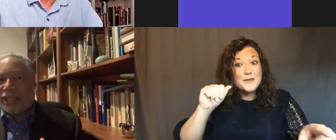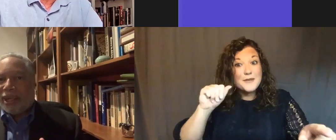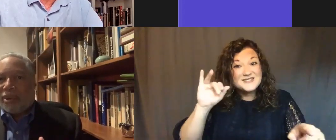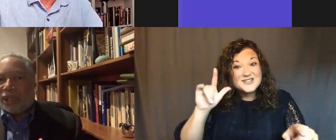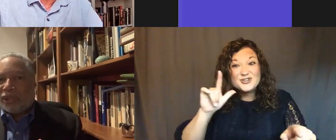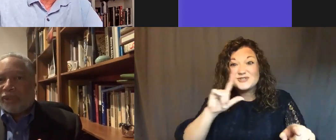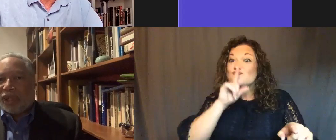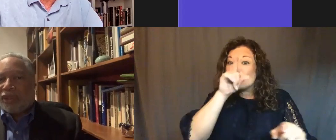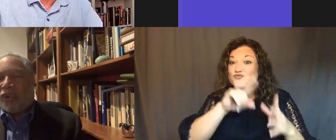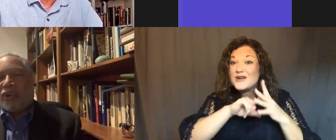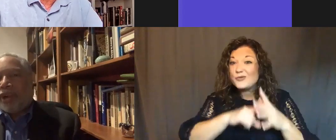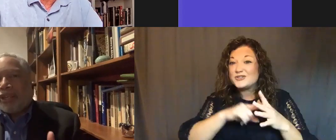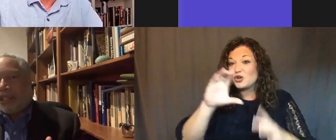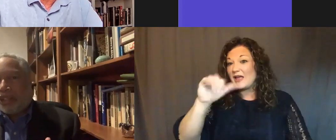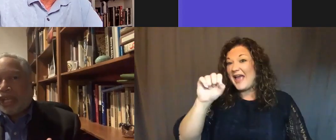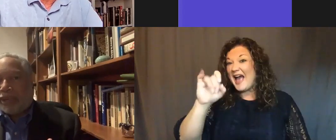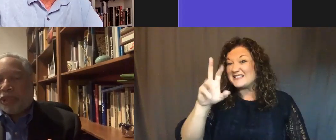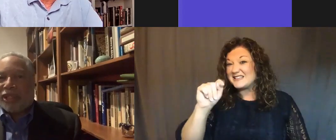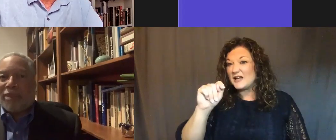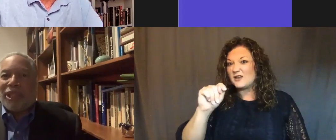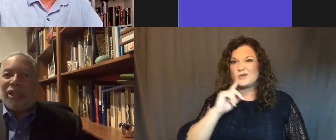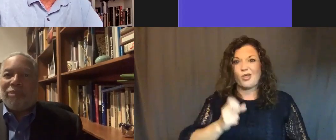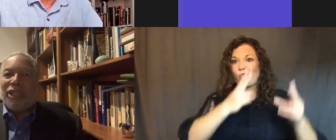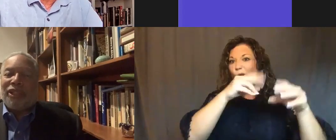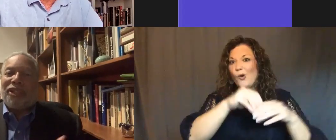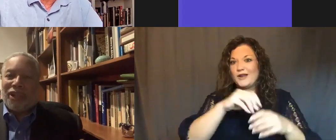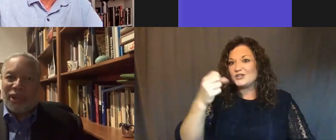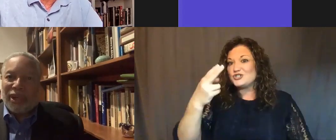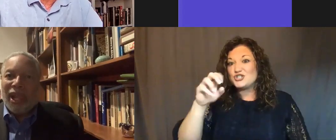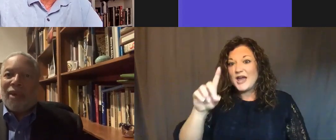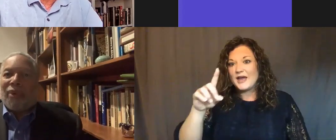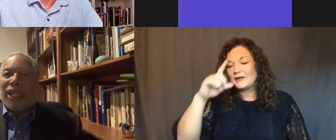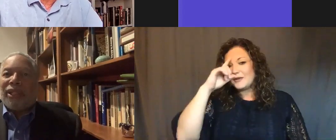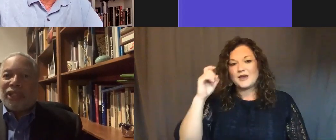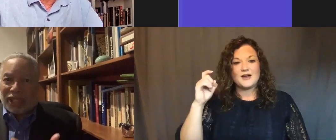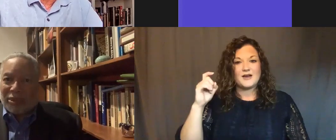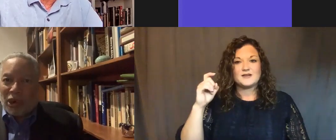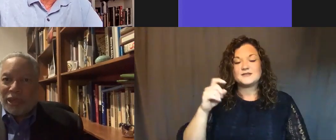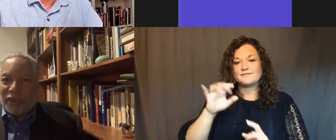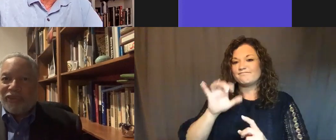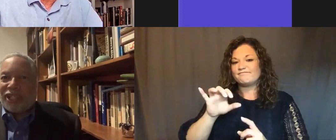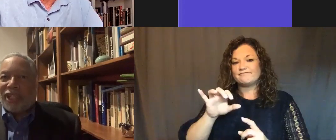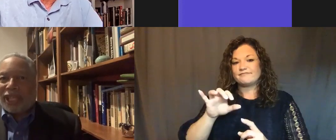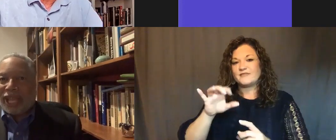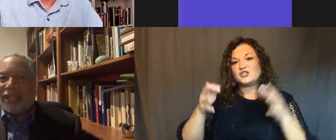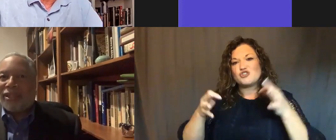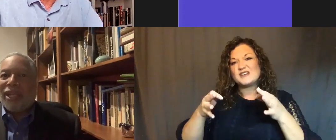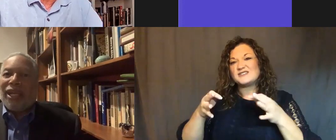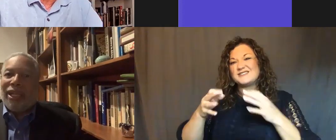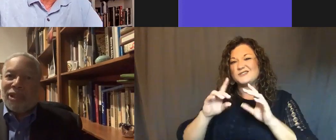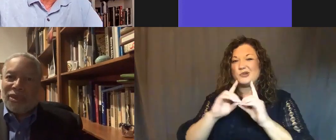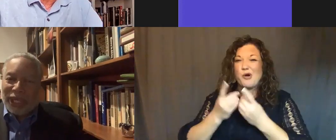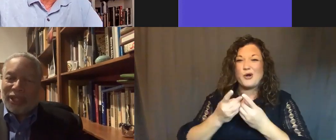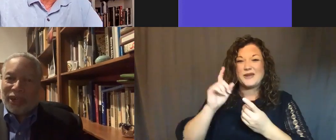casket was sort of thrown around in a shed because Emmett Till had been disinterred when the Justice Department revisited the case.